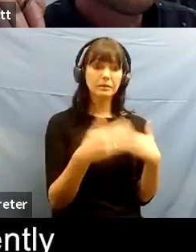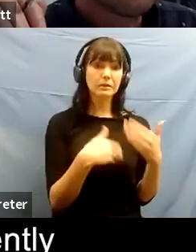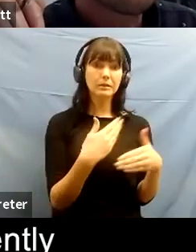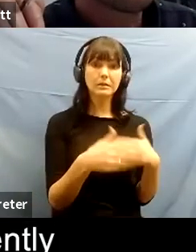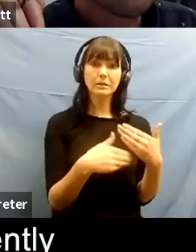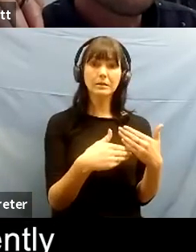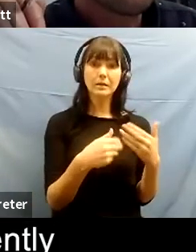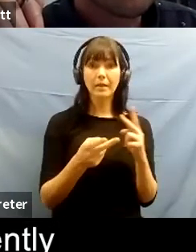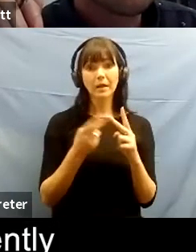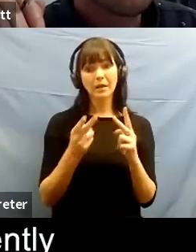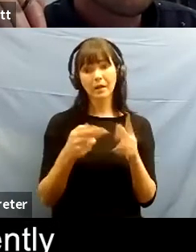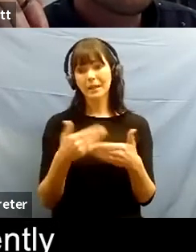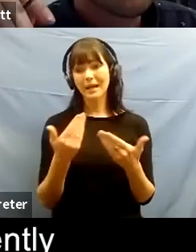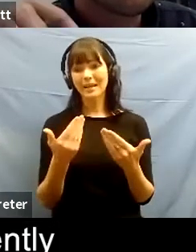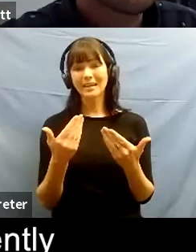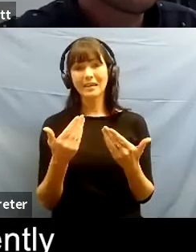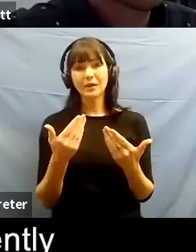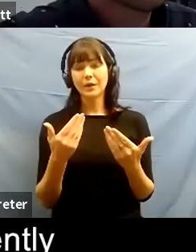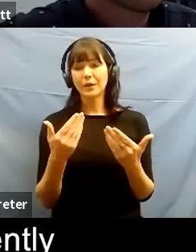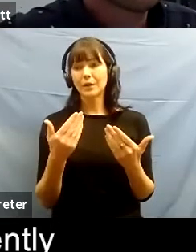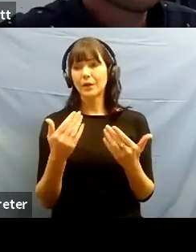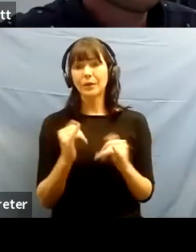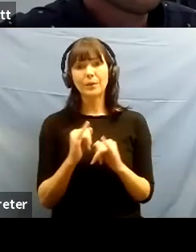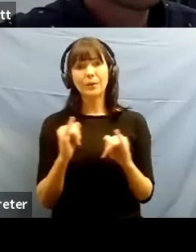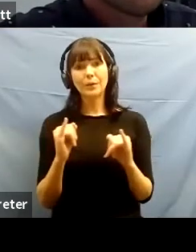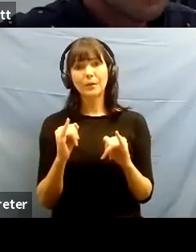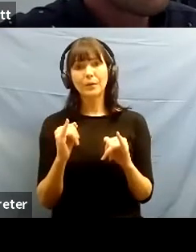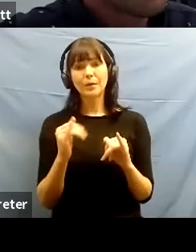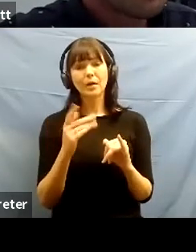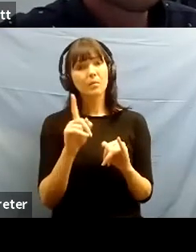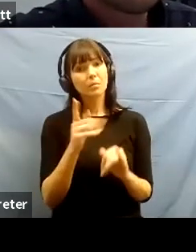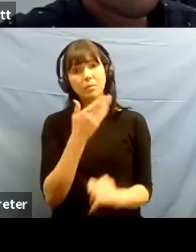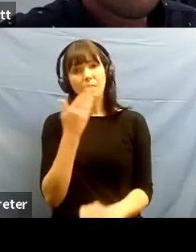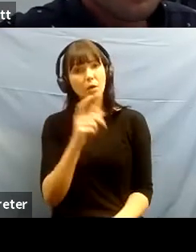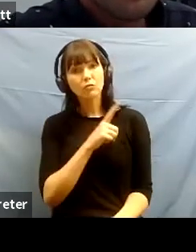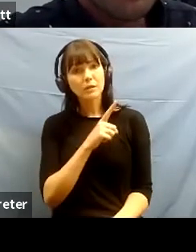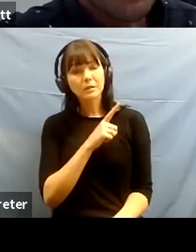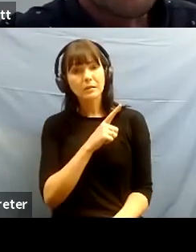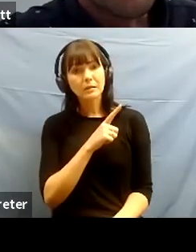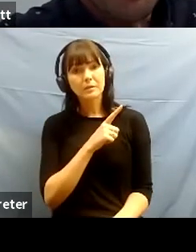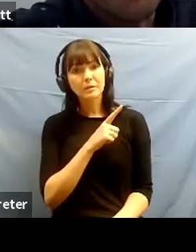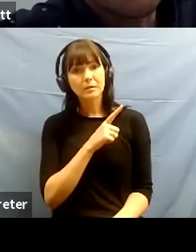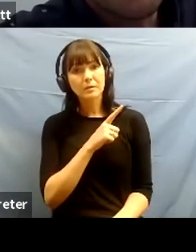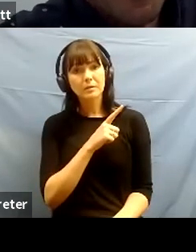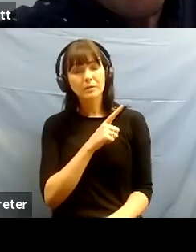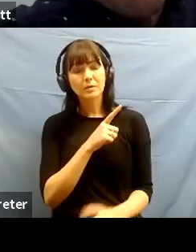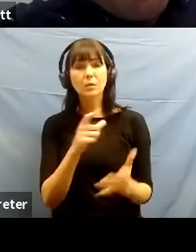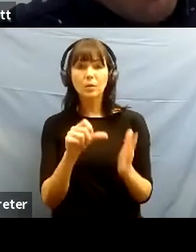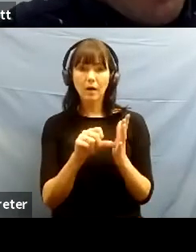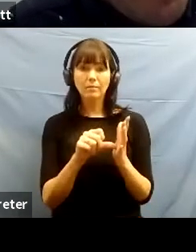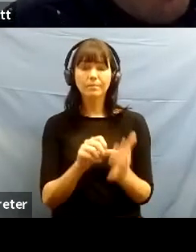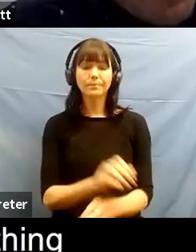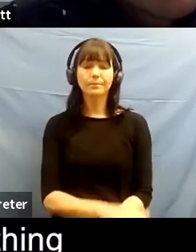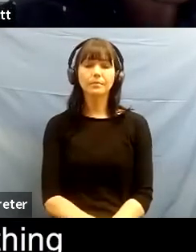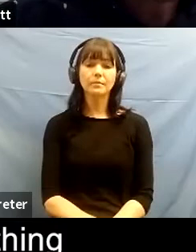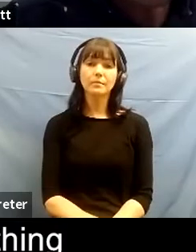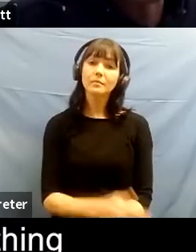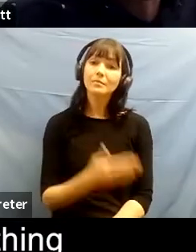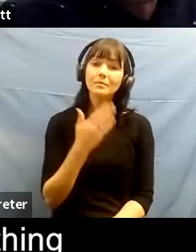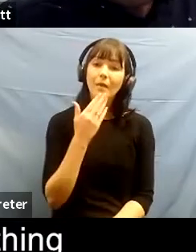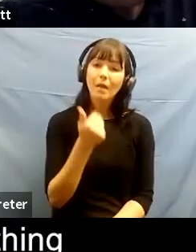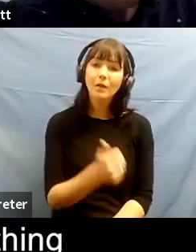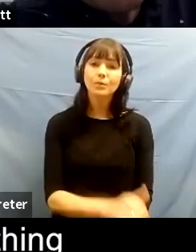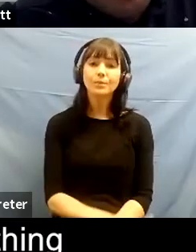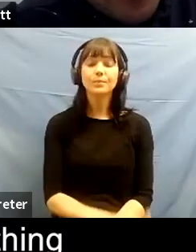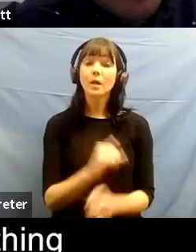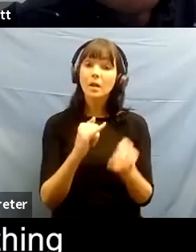there's no discernible reason why thank you mark um finally simon